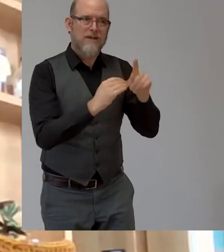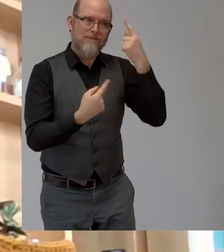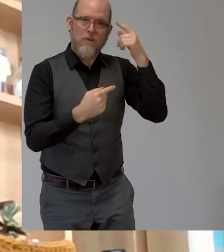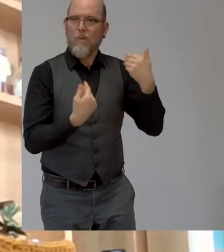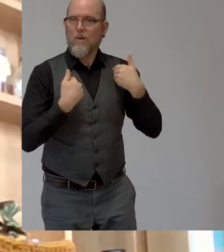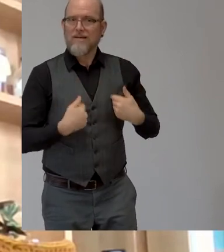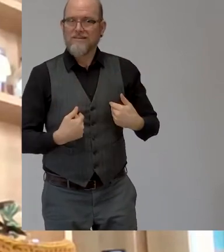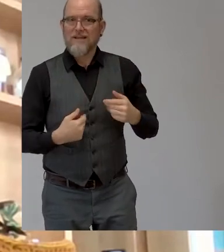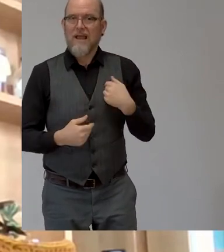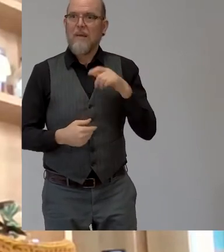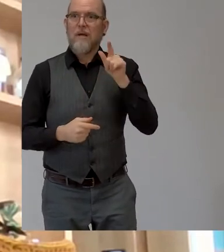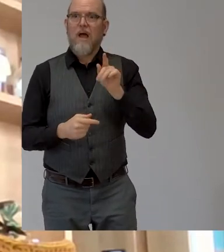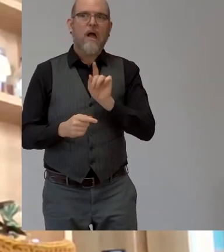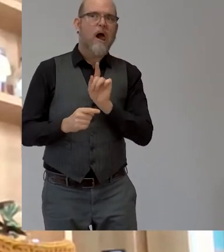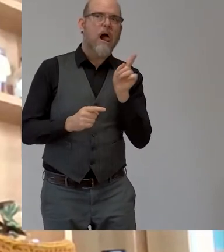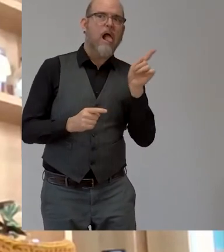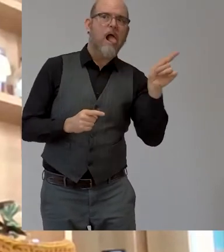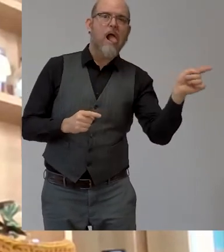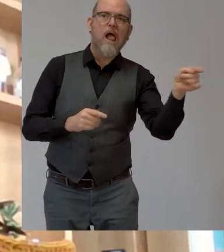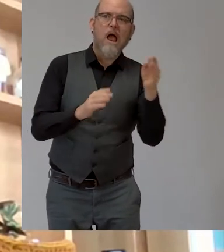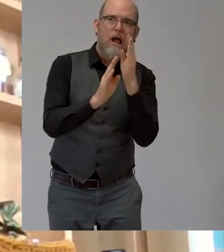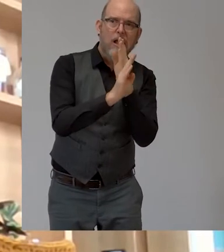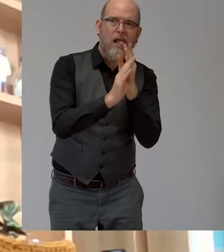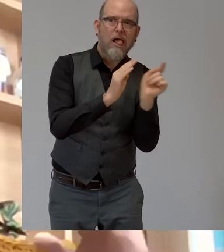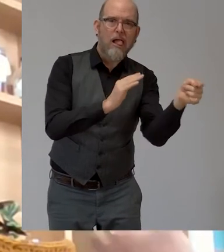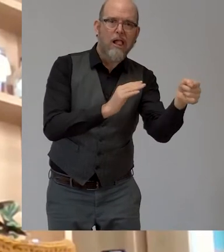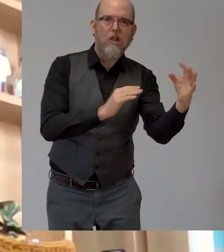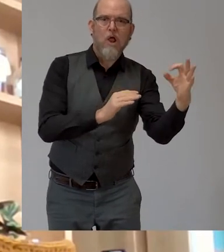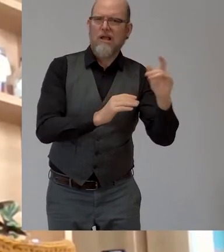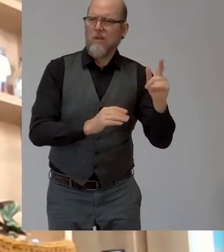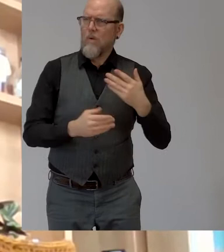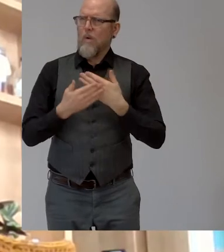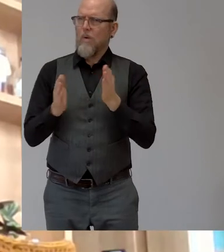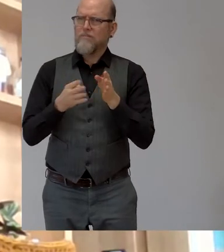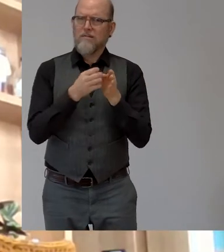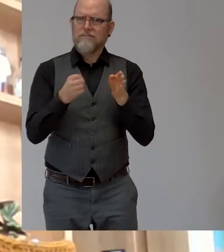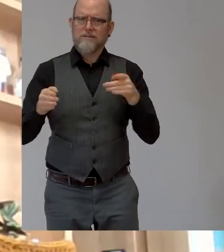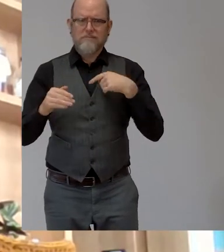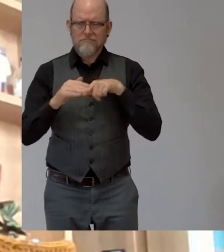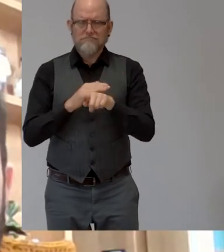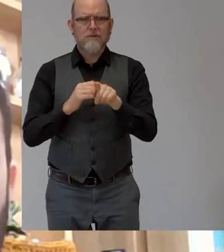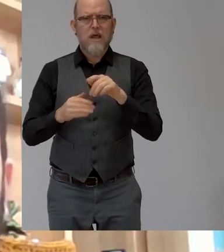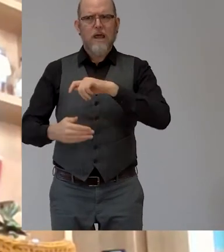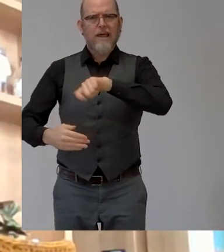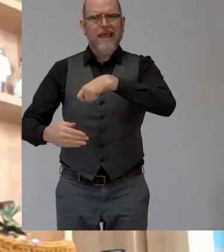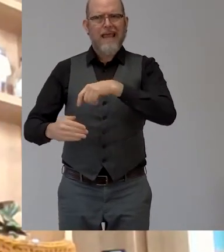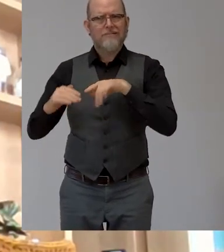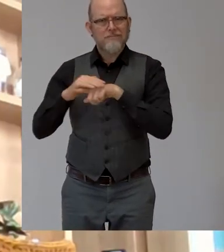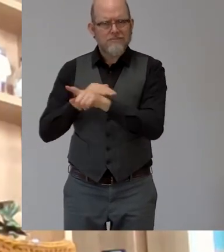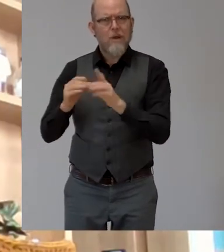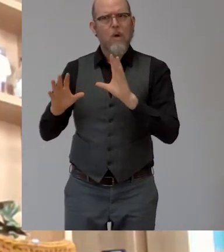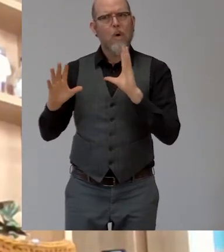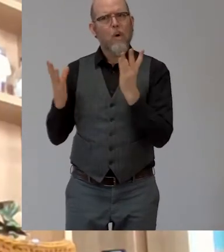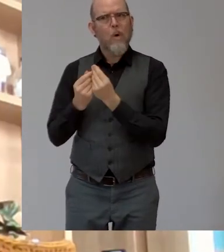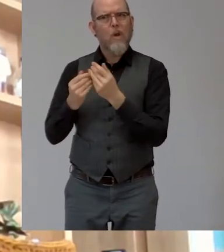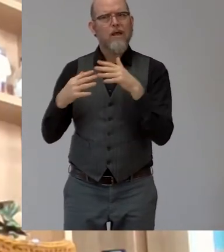door i shouldn't have to go through a maze of elevators and ramps in the back rooms in order to join my colleagues on a coffee break and should be able